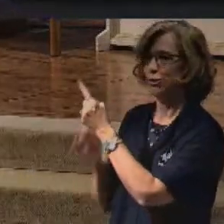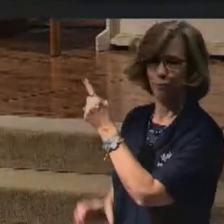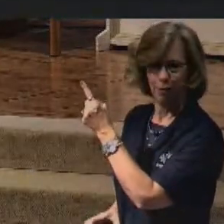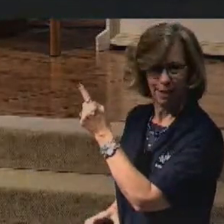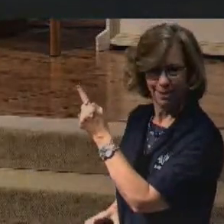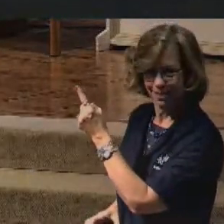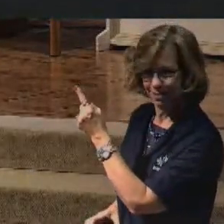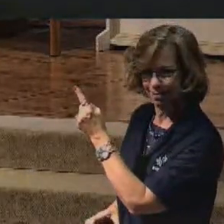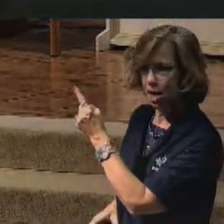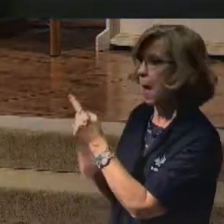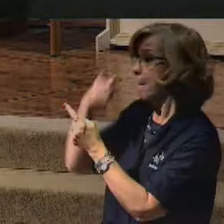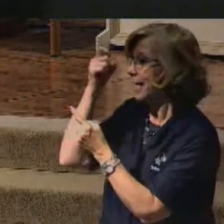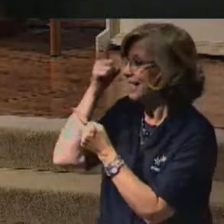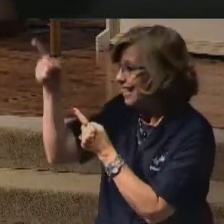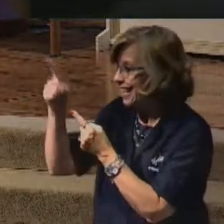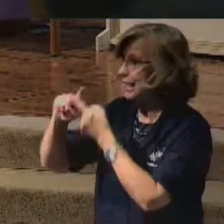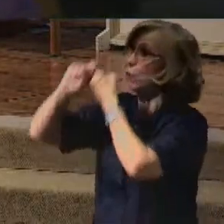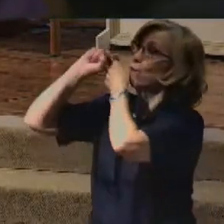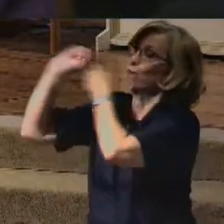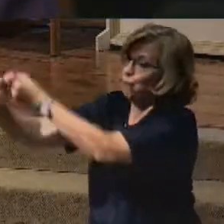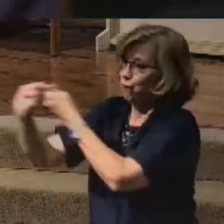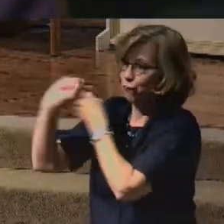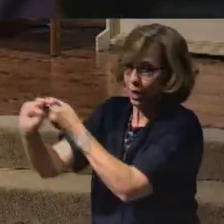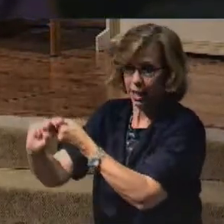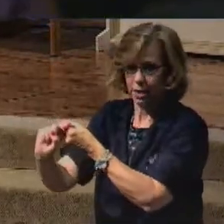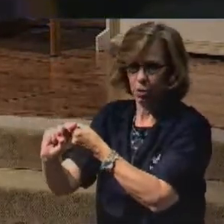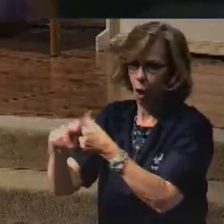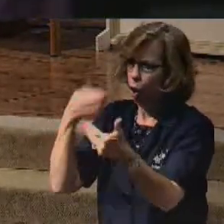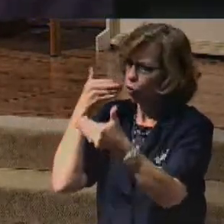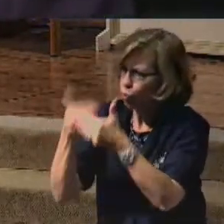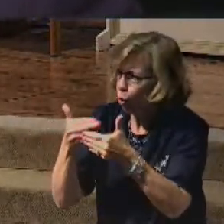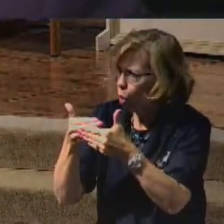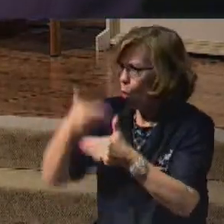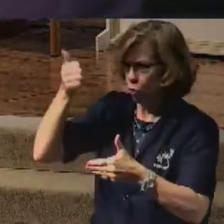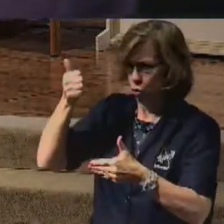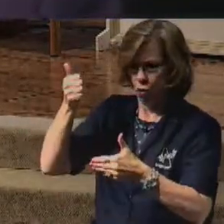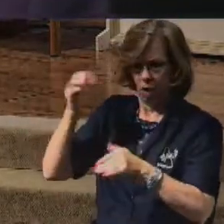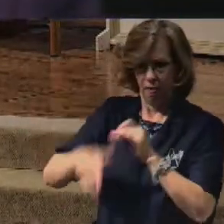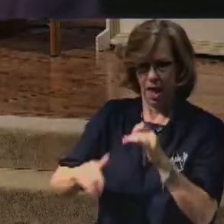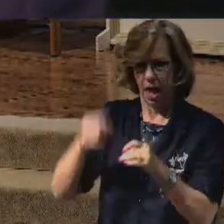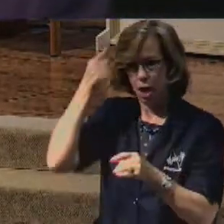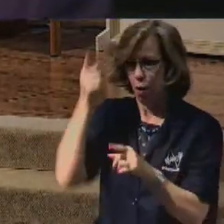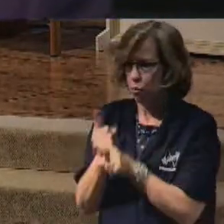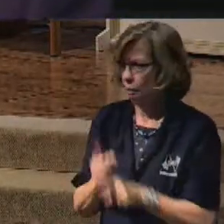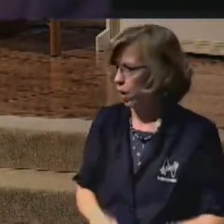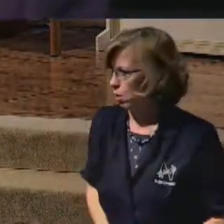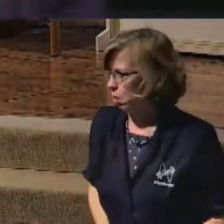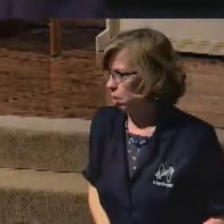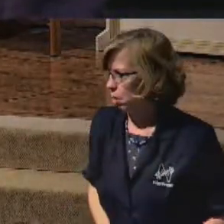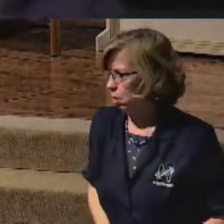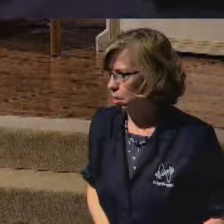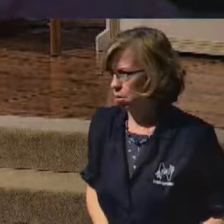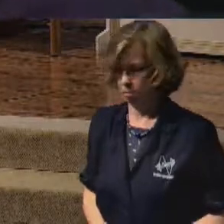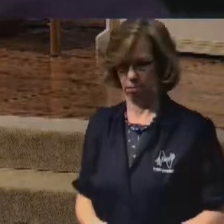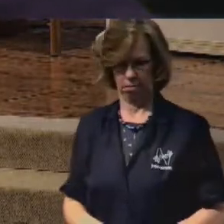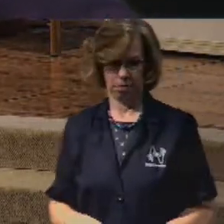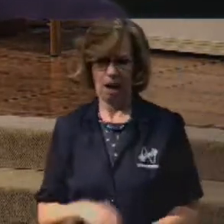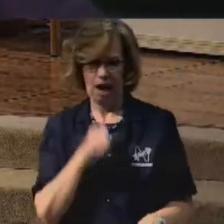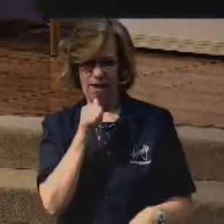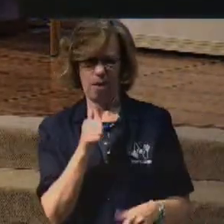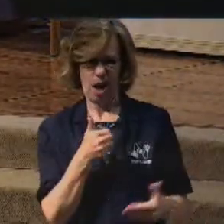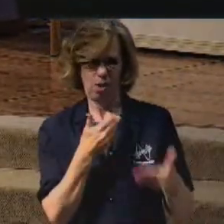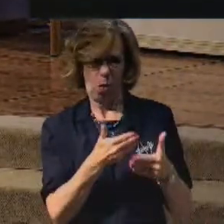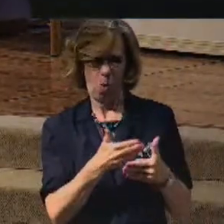He's a friend that sticks closer than a brother. Closer than a brother. Say, I'm not very close to my brother.